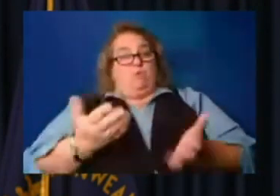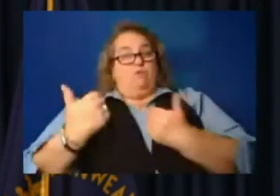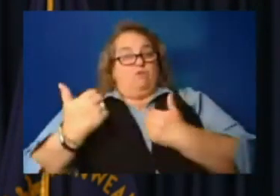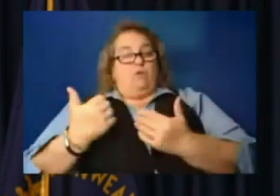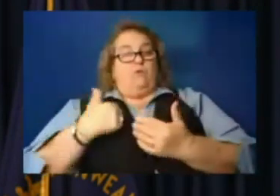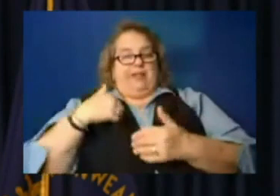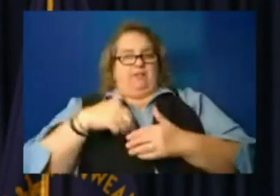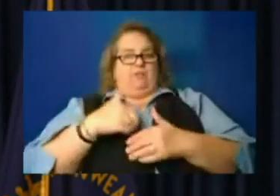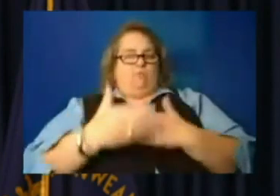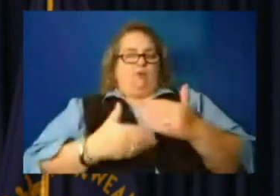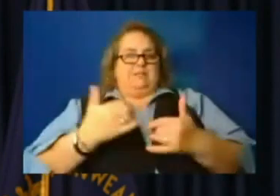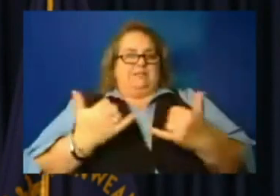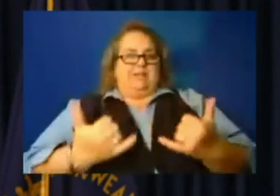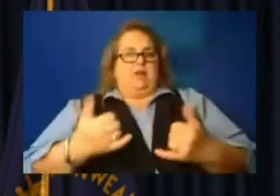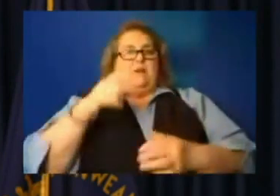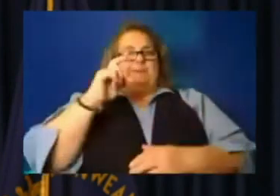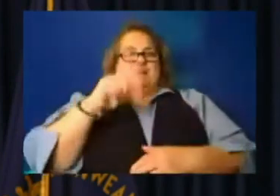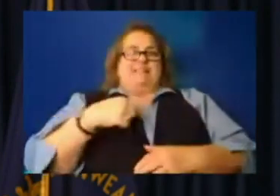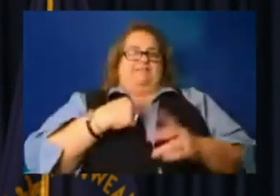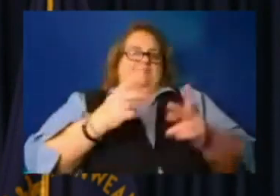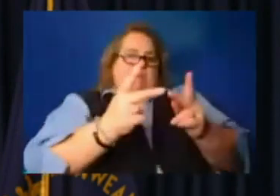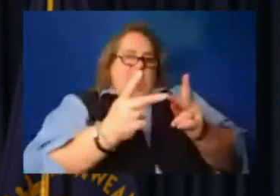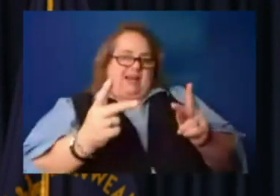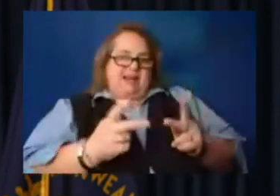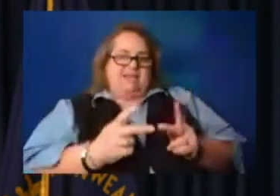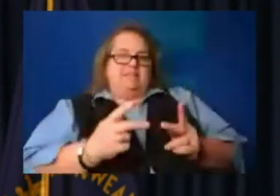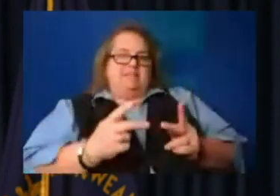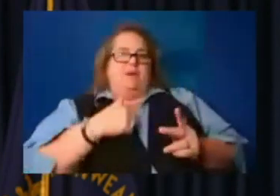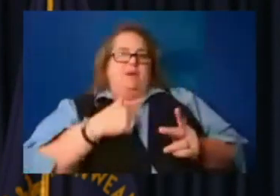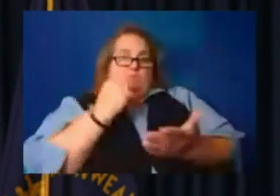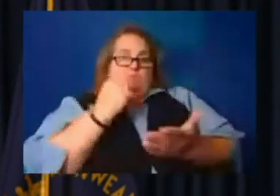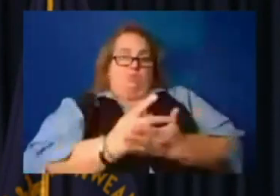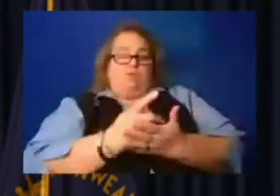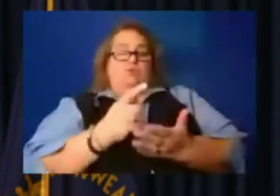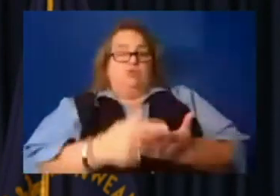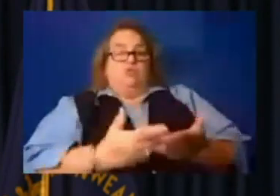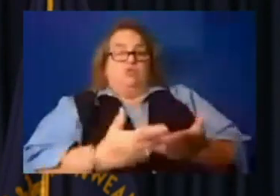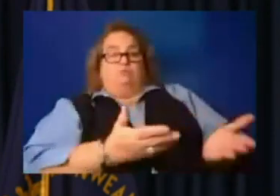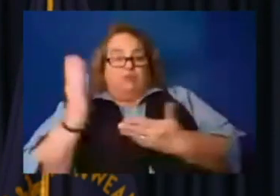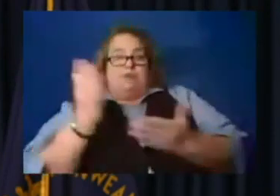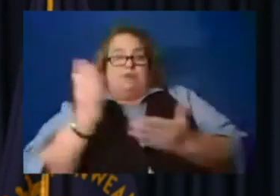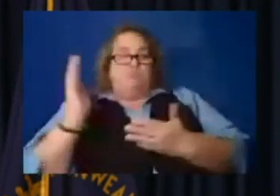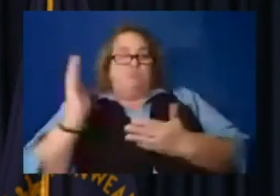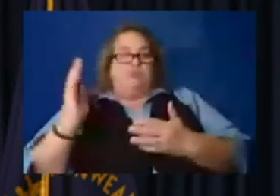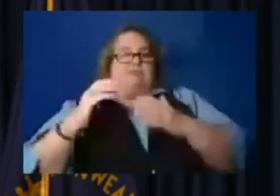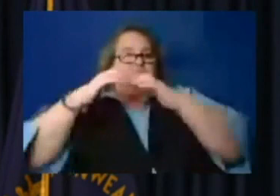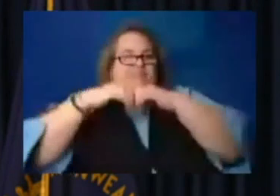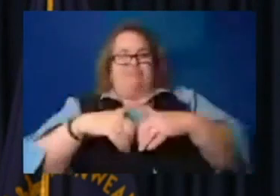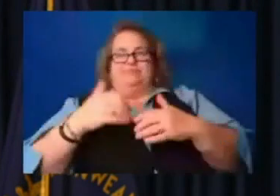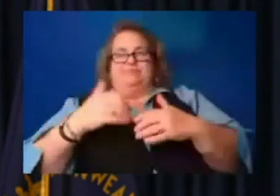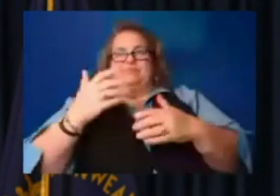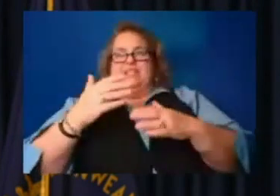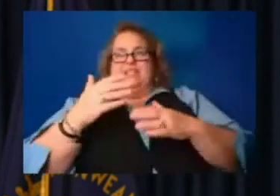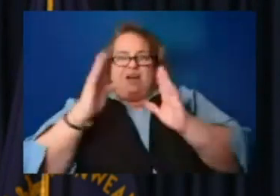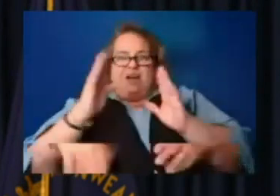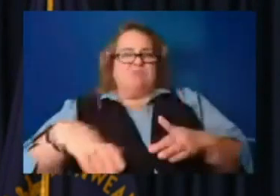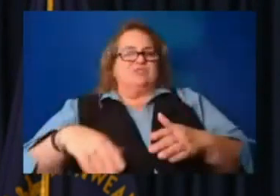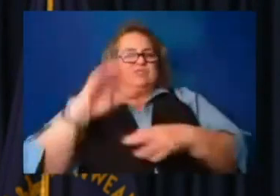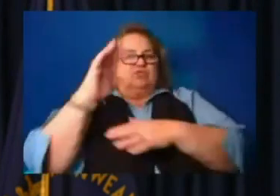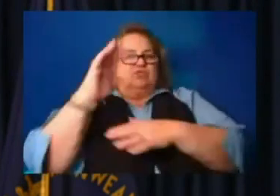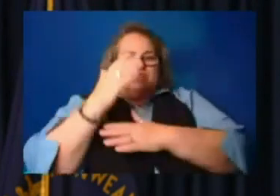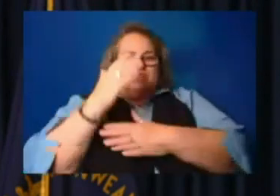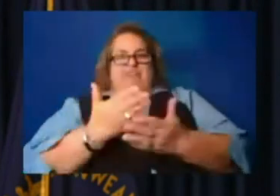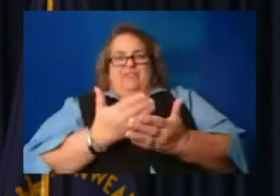that, uh, we have approval on to take debris, obviously, before you can engage in widespread debris removal.